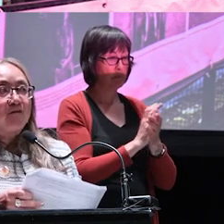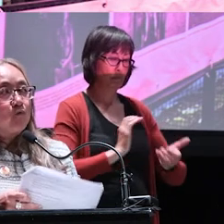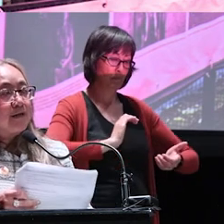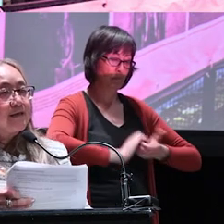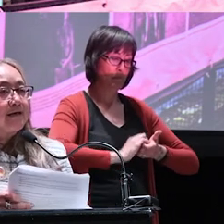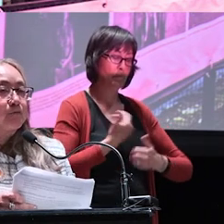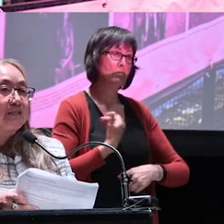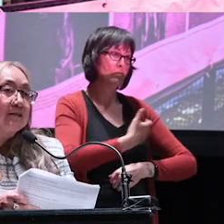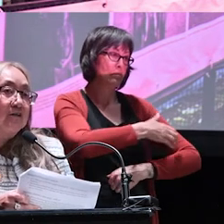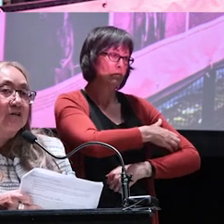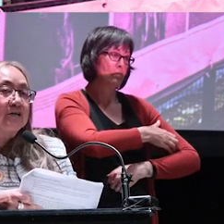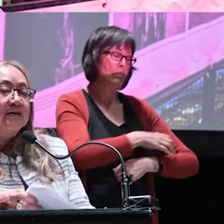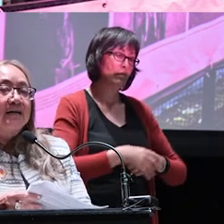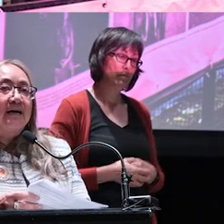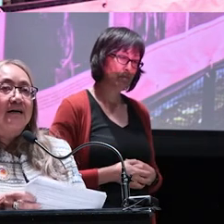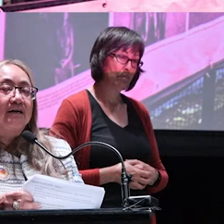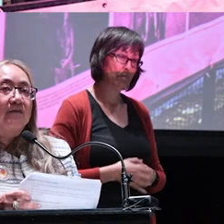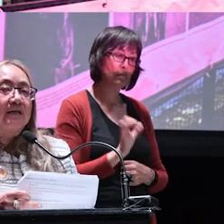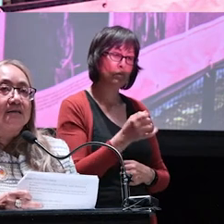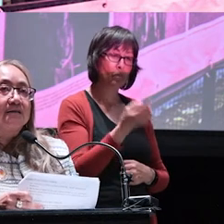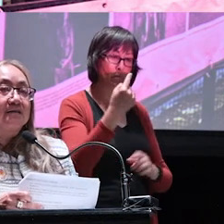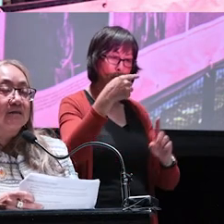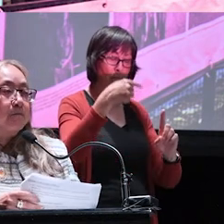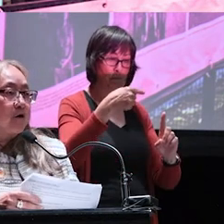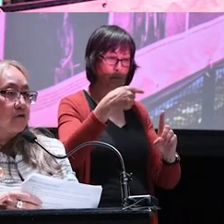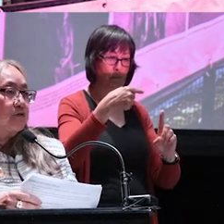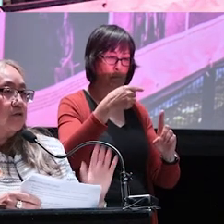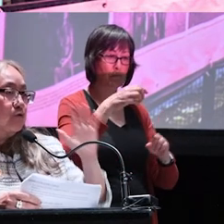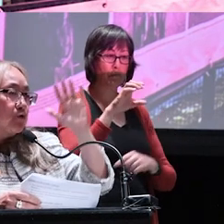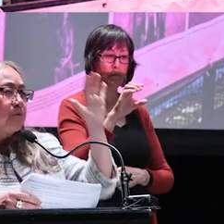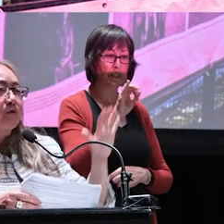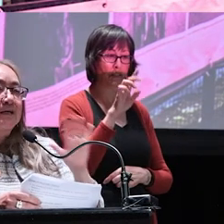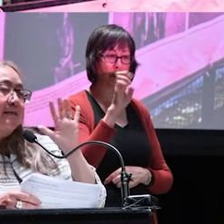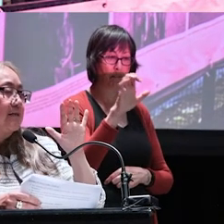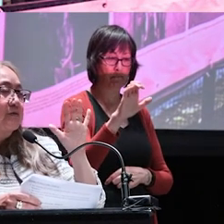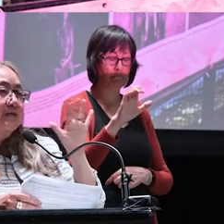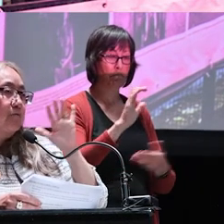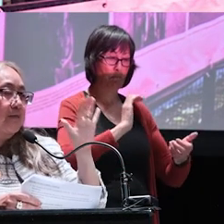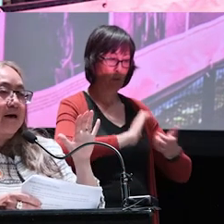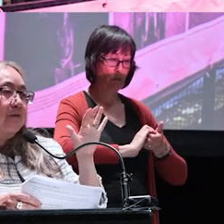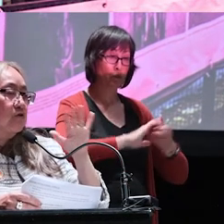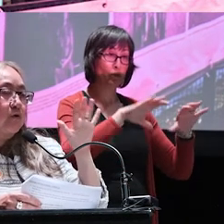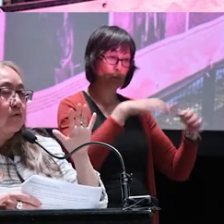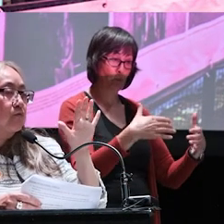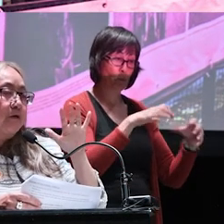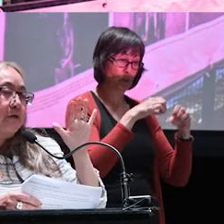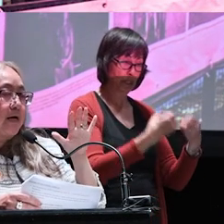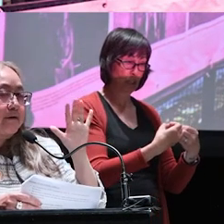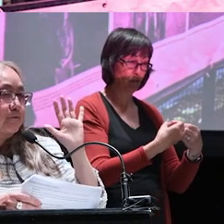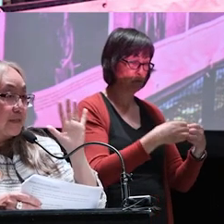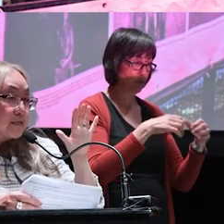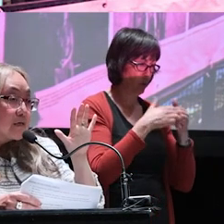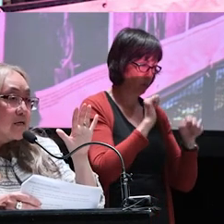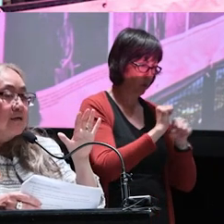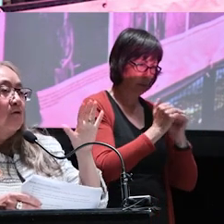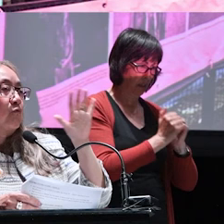And one thing in particular is the Civic Partners is a group of organizations that run the gamut. There's no real kind